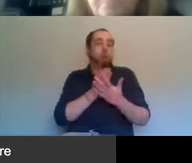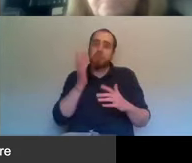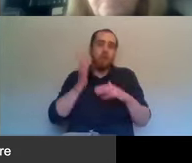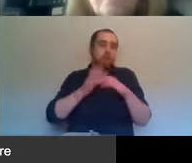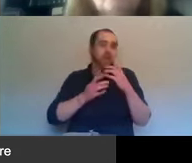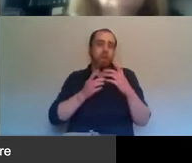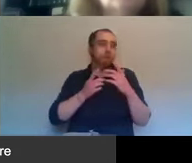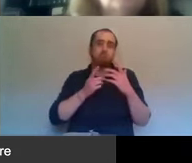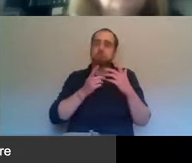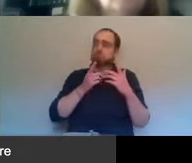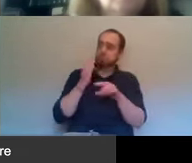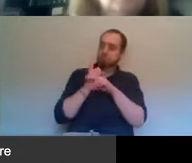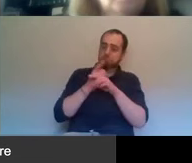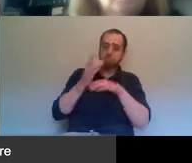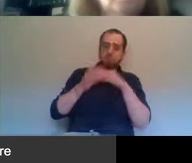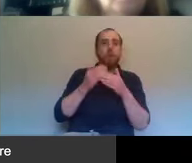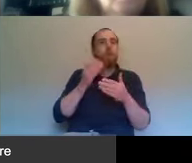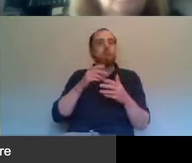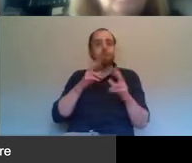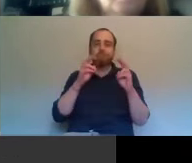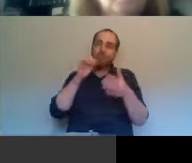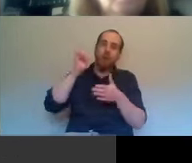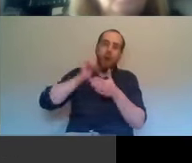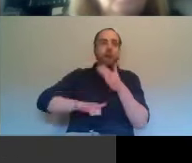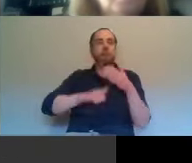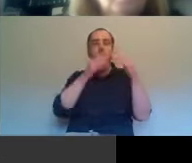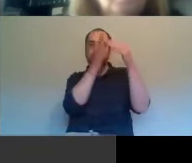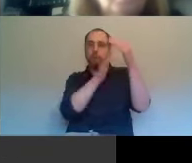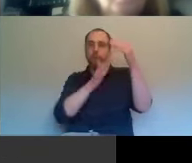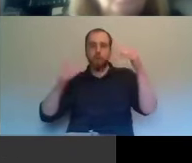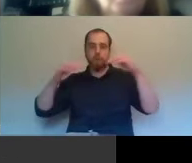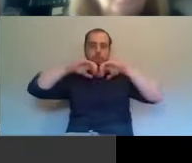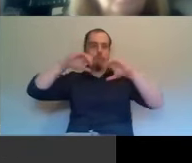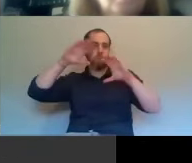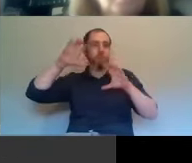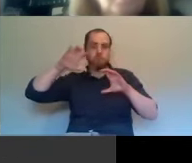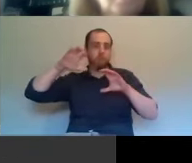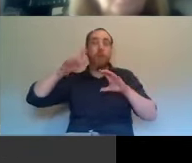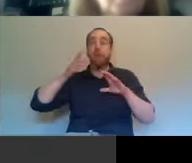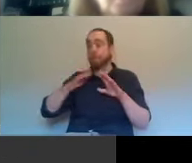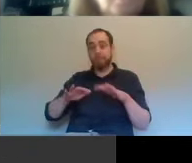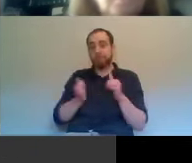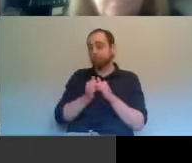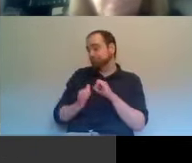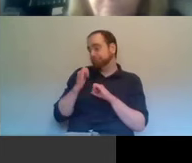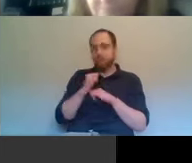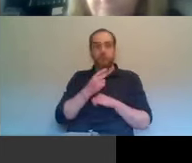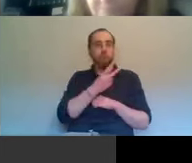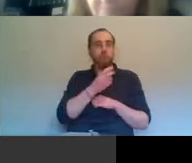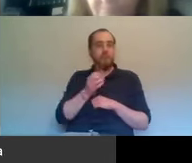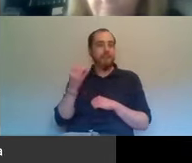that. They're actually, to be absolutely honest, that was agreed at the end of 2017 and it would do it. We're several years into that as